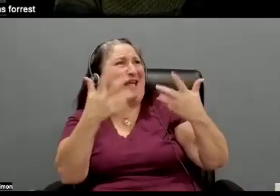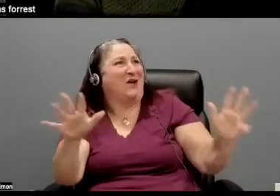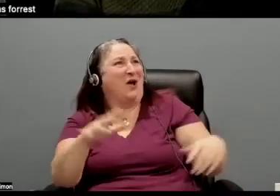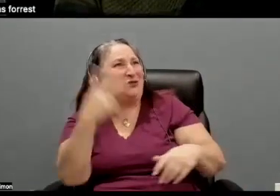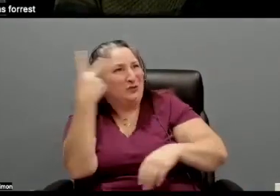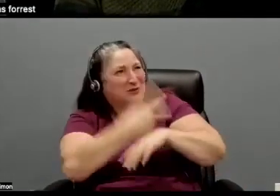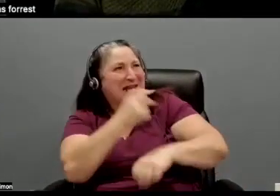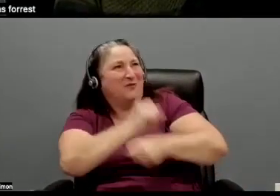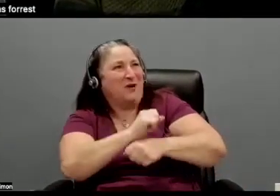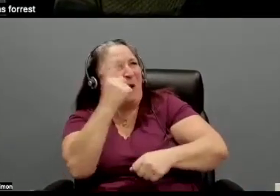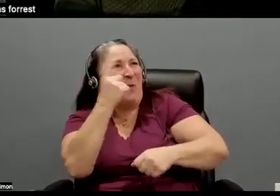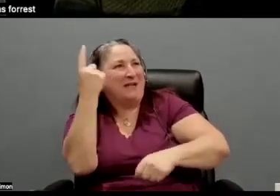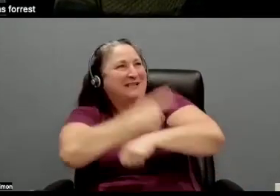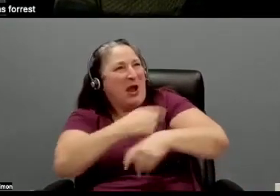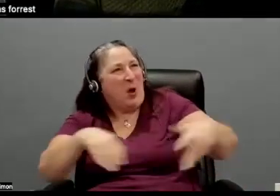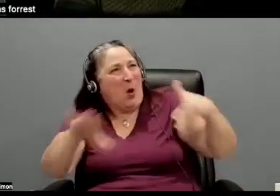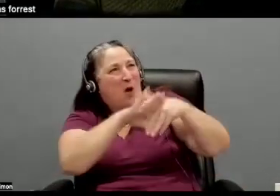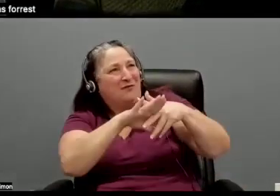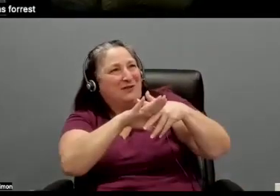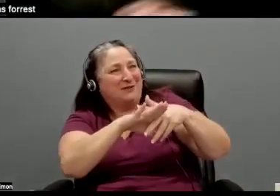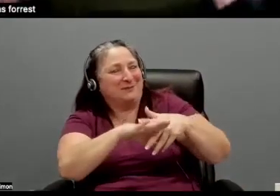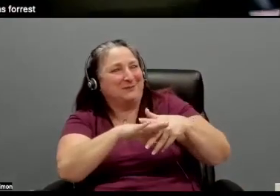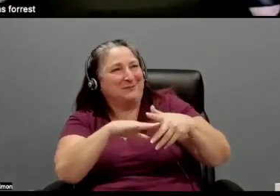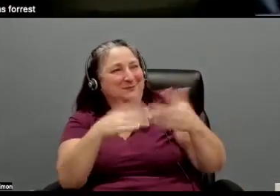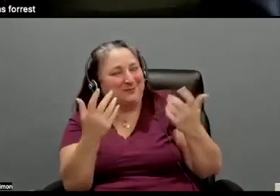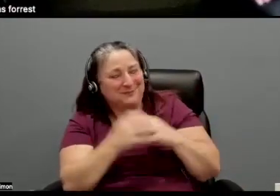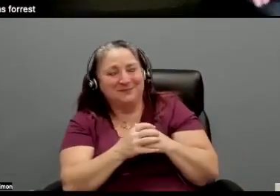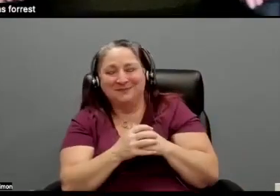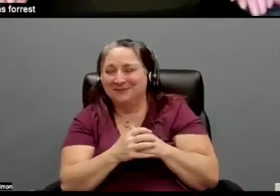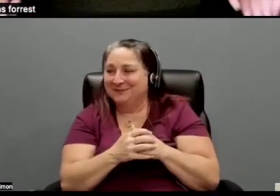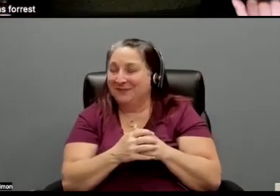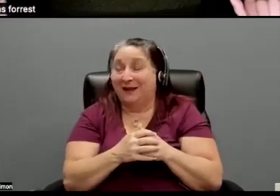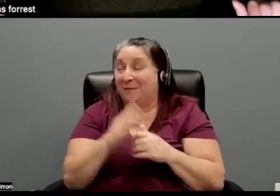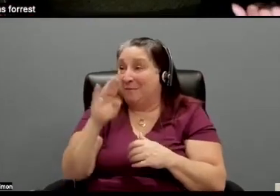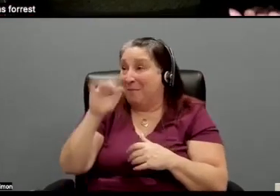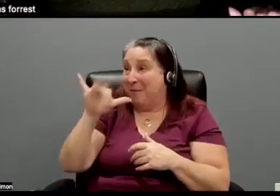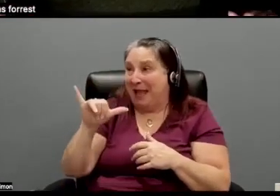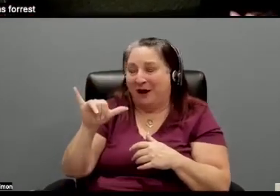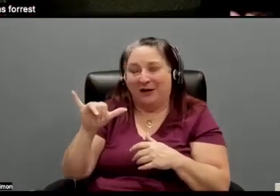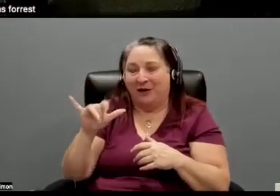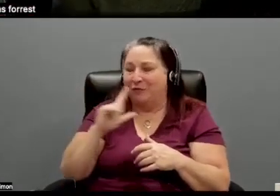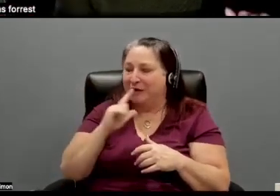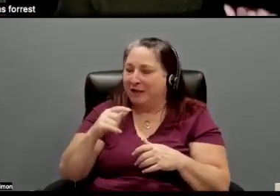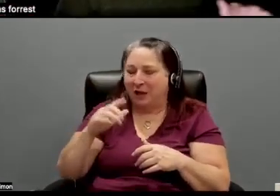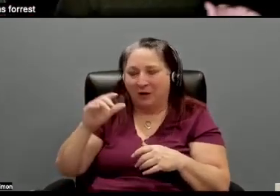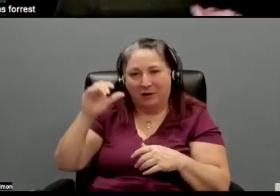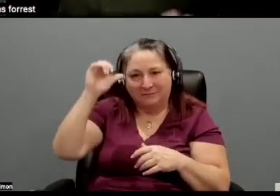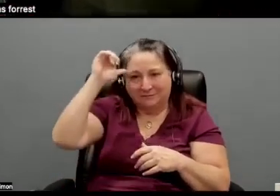a day off in between. Oh. Yeah. was beyond, it was beyond memorable for me because